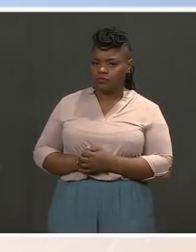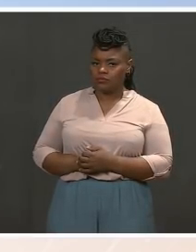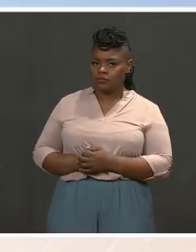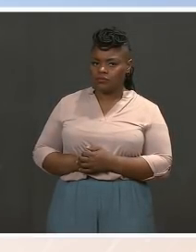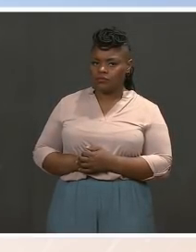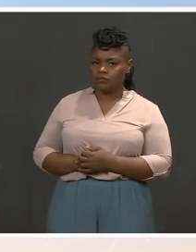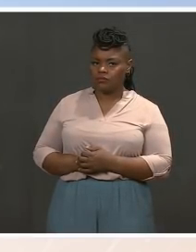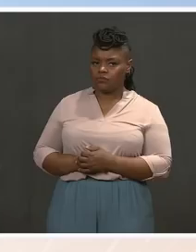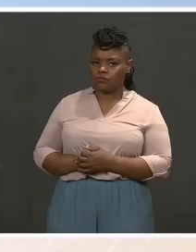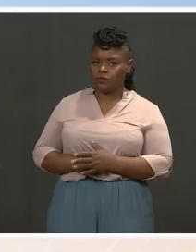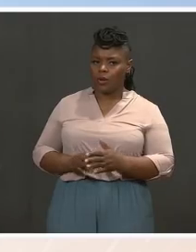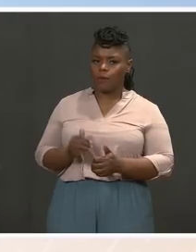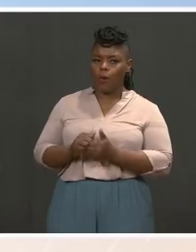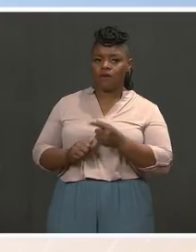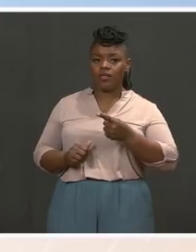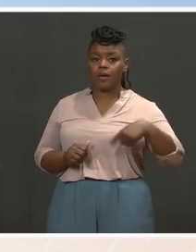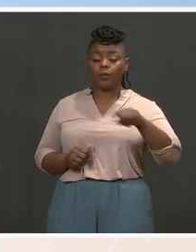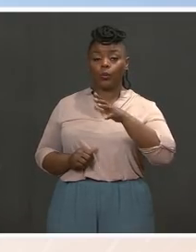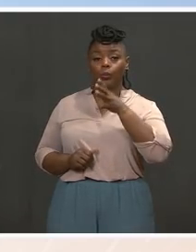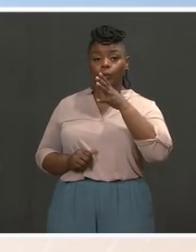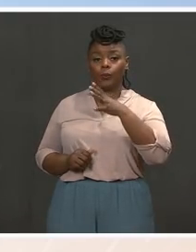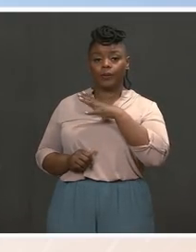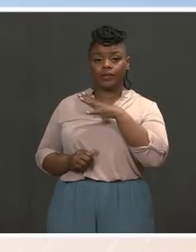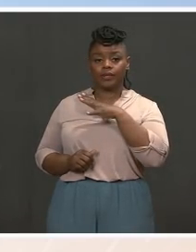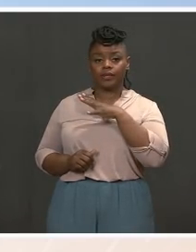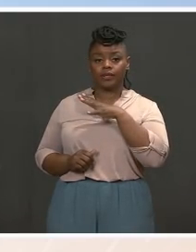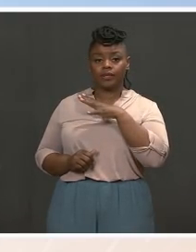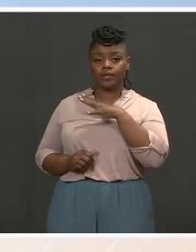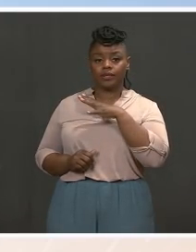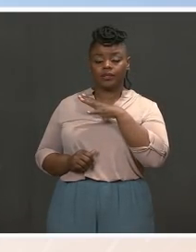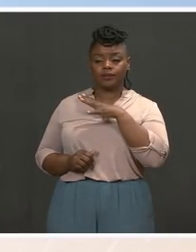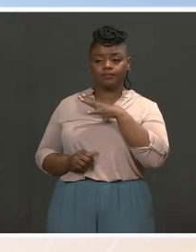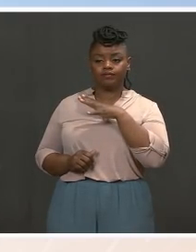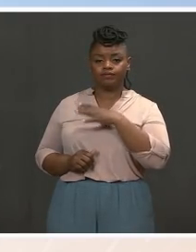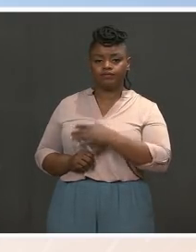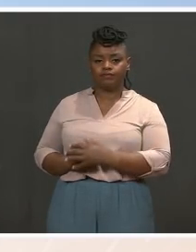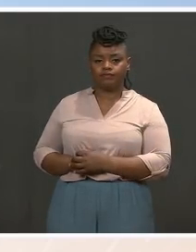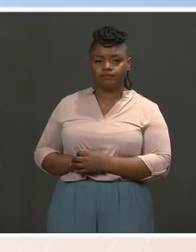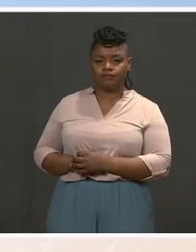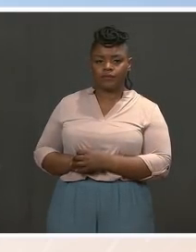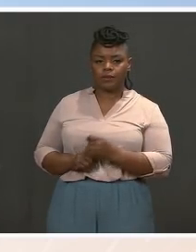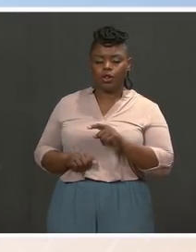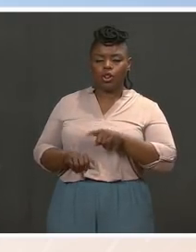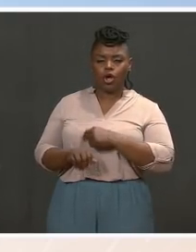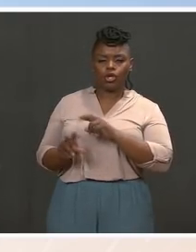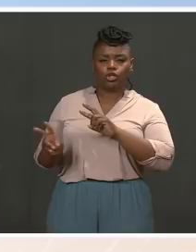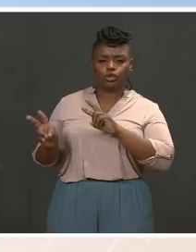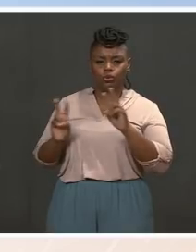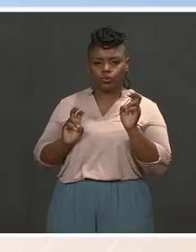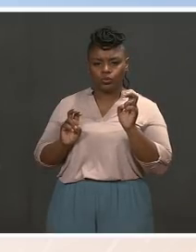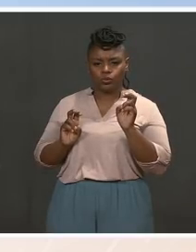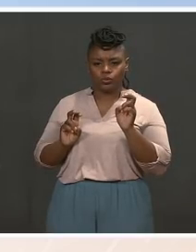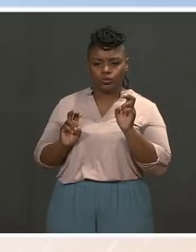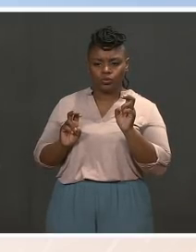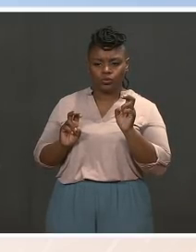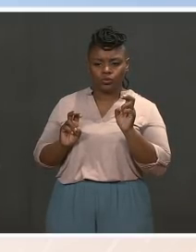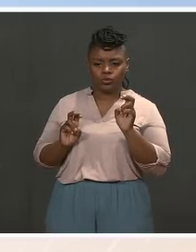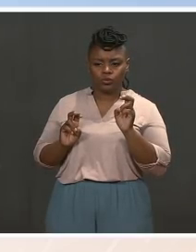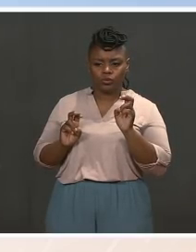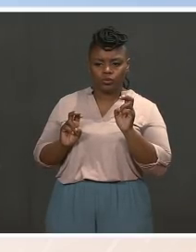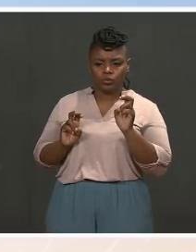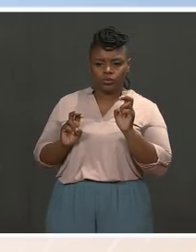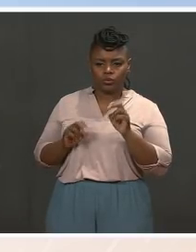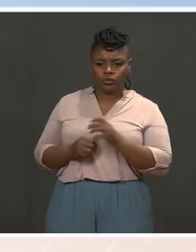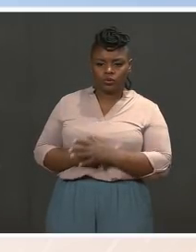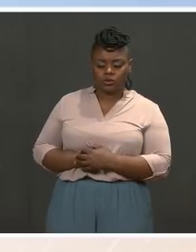basically — they're saying there's very long delay in issuing EAD cards for H-4 and L-2 visa orders. Some of them have also went to the